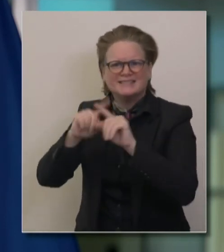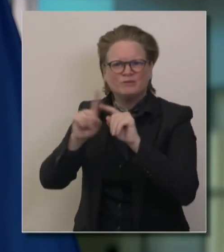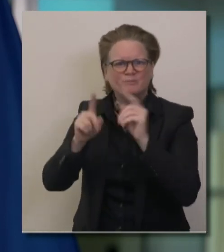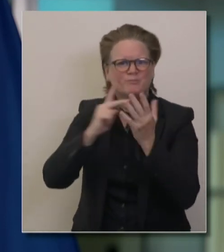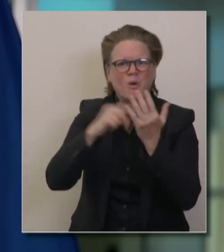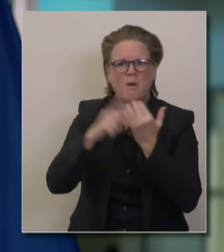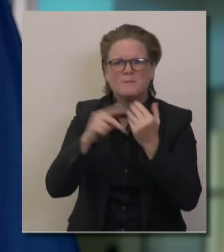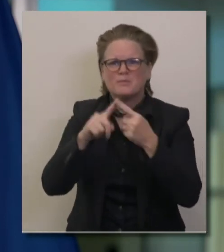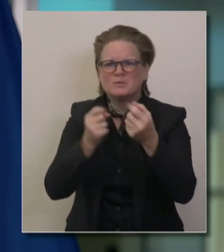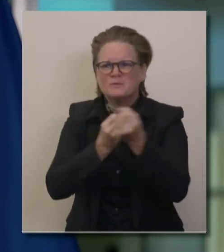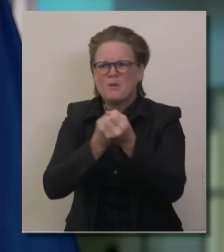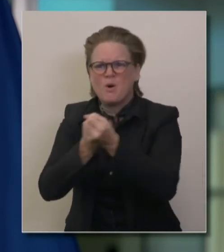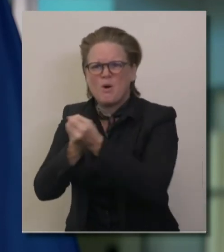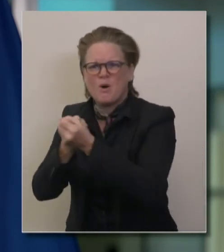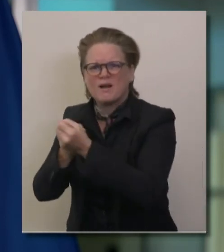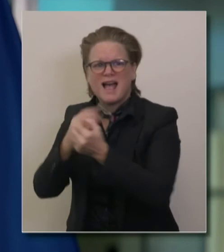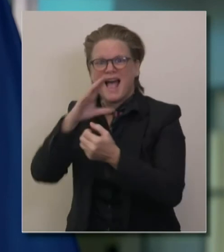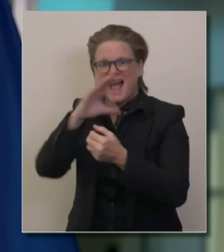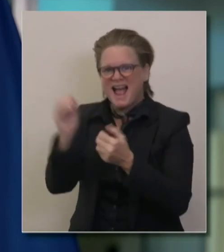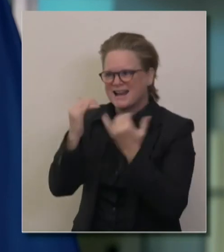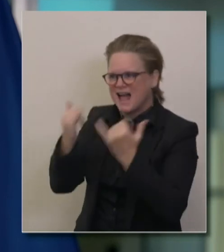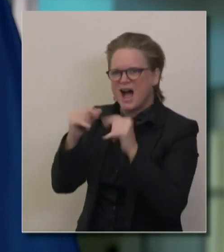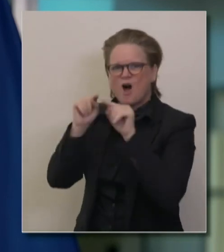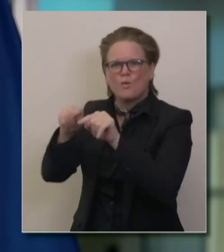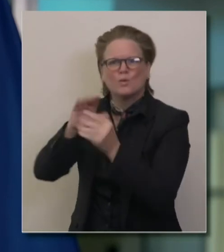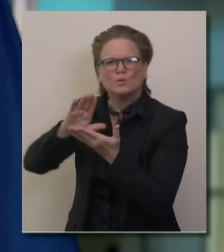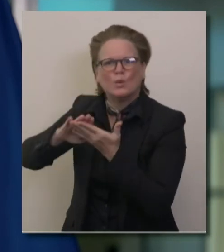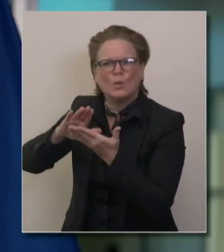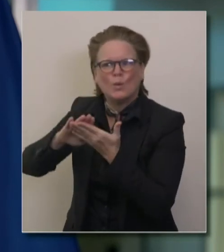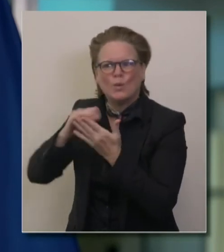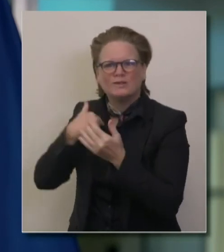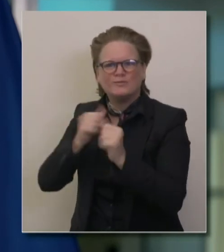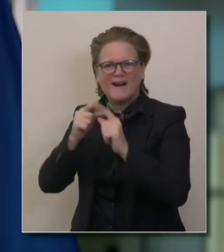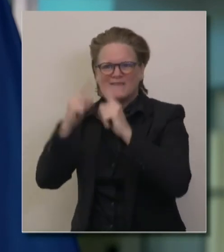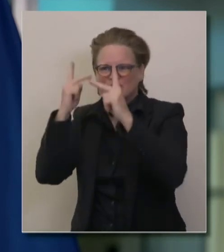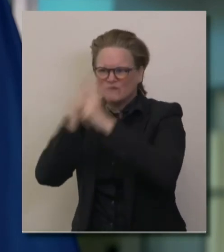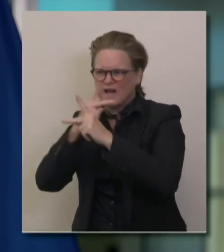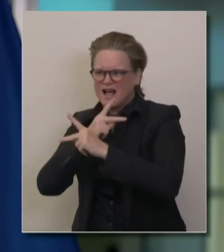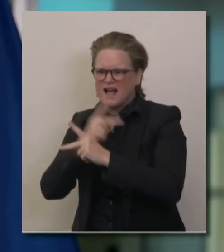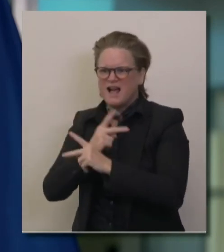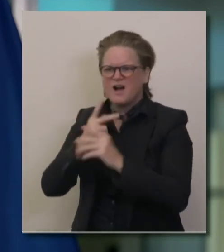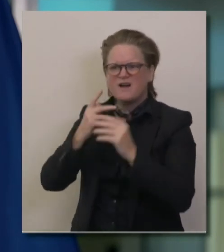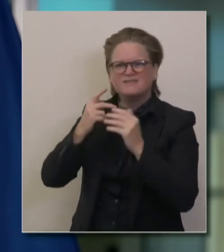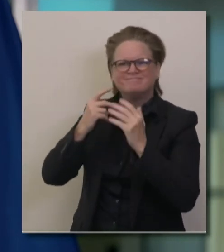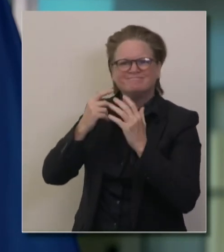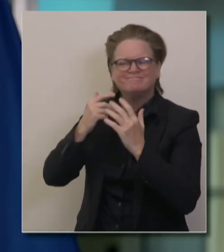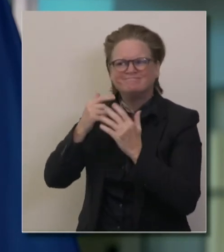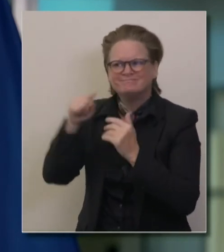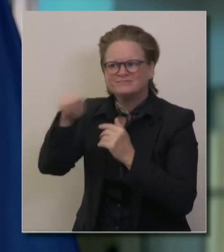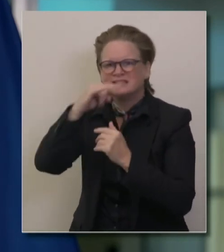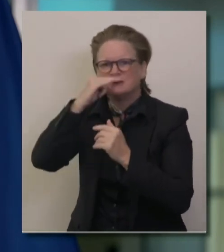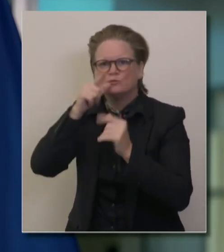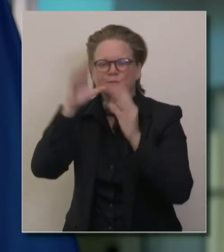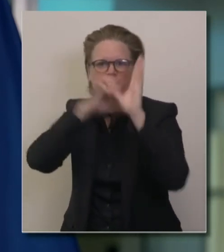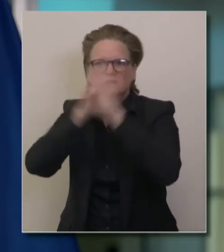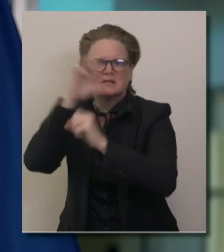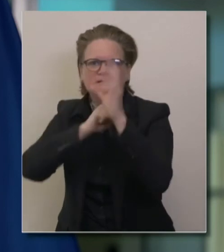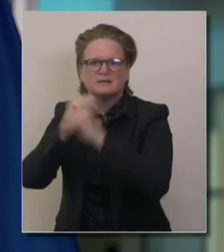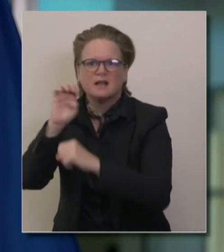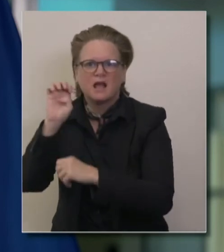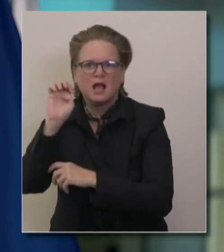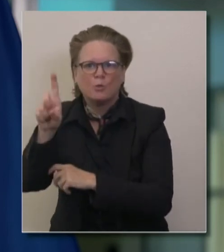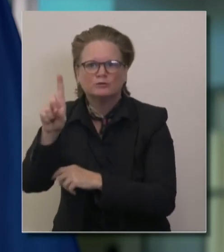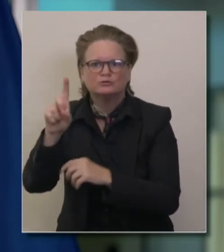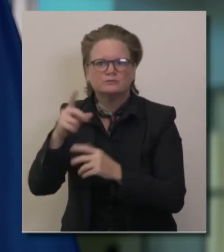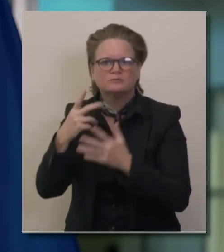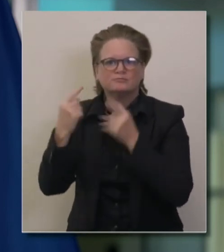educated and address the learning loss that's self-evident and profound. So forgive me for being long-winded, and I know